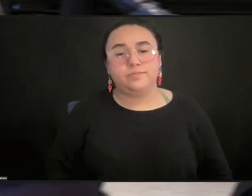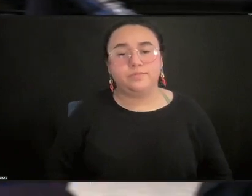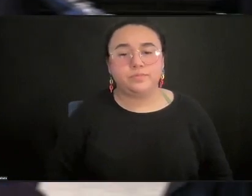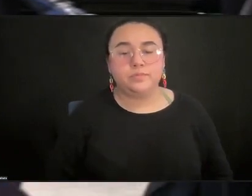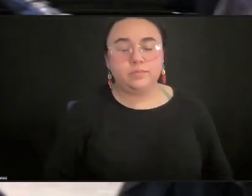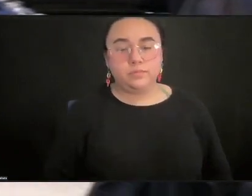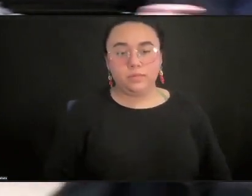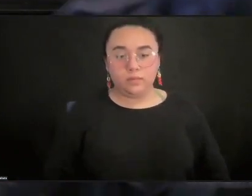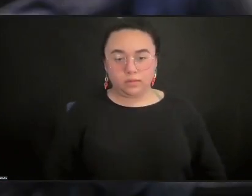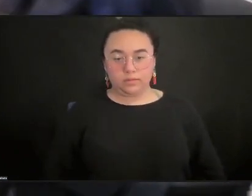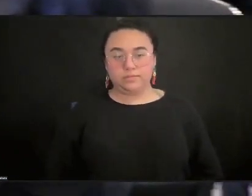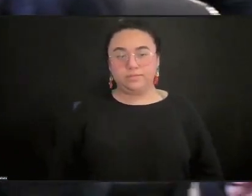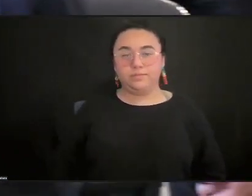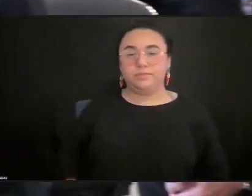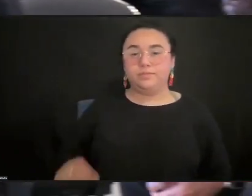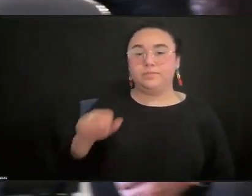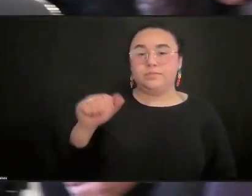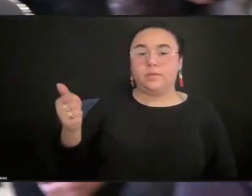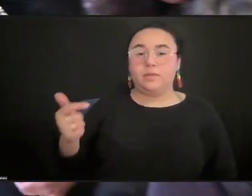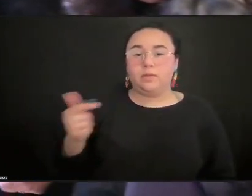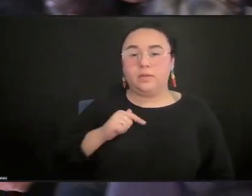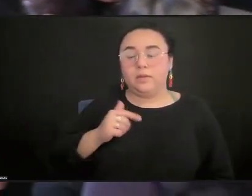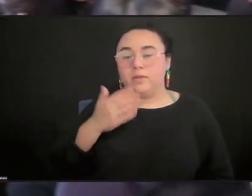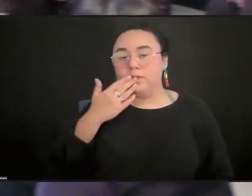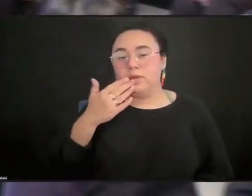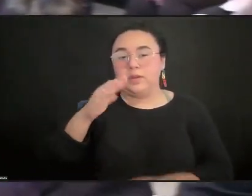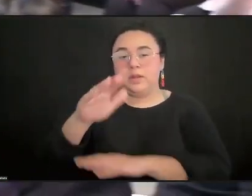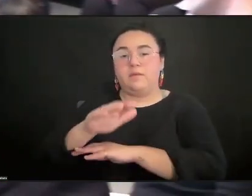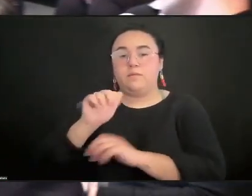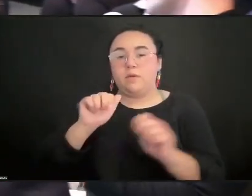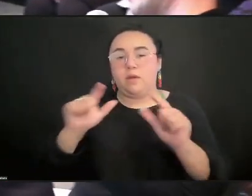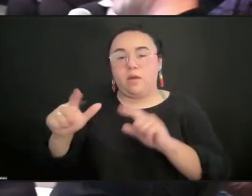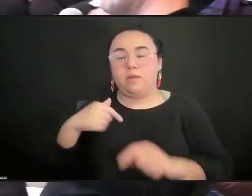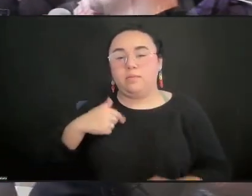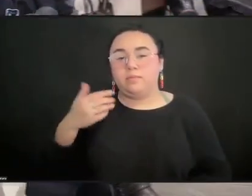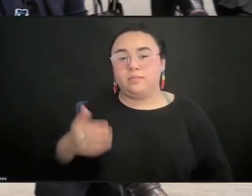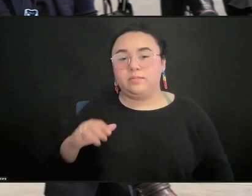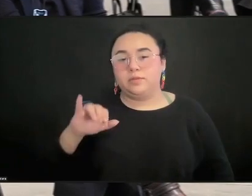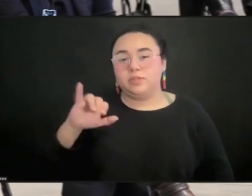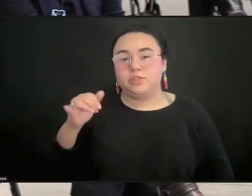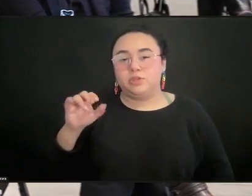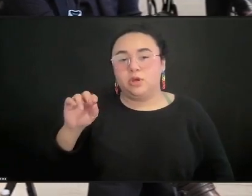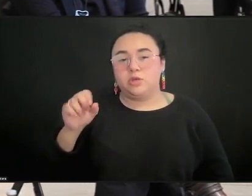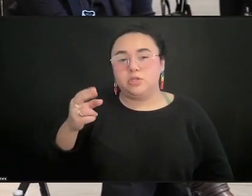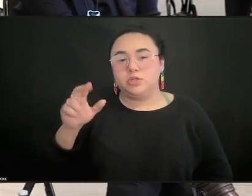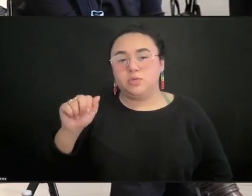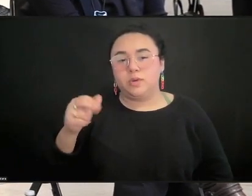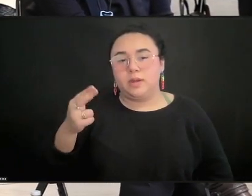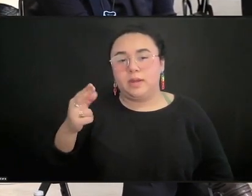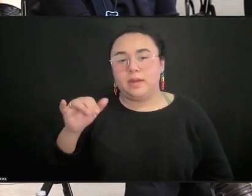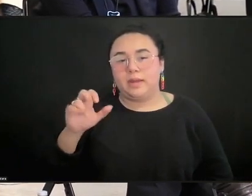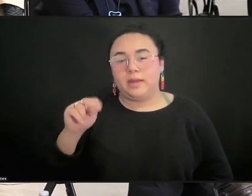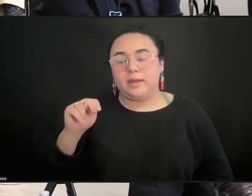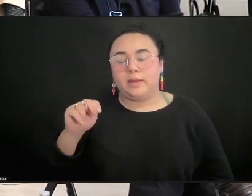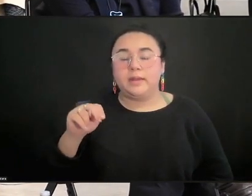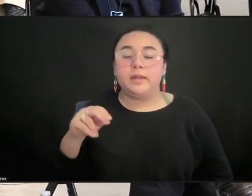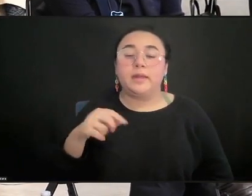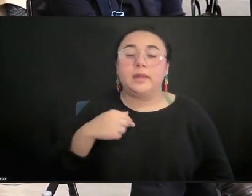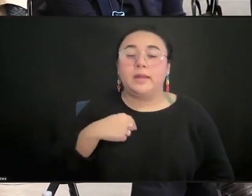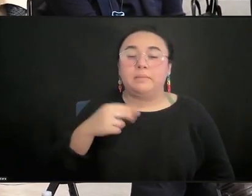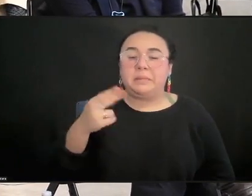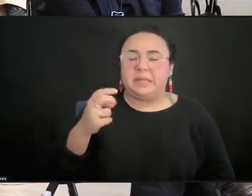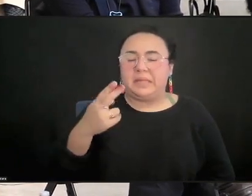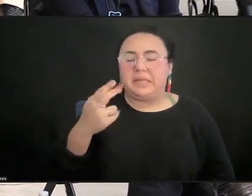Good afternoon, everyone. Good My name is Joshua Haim, and I am a—I use he, him pronouns. I am a